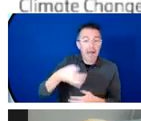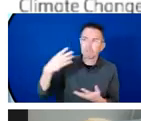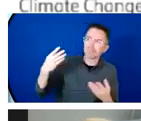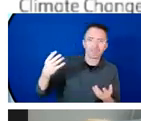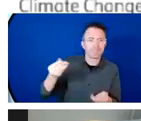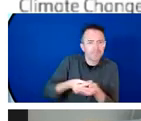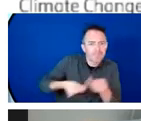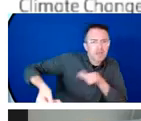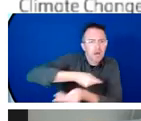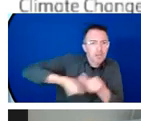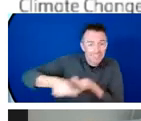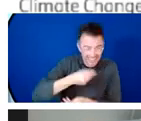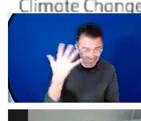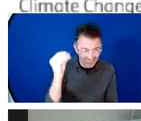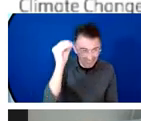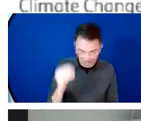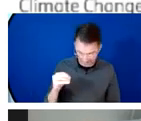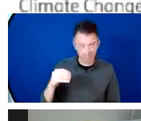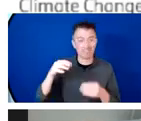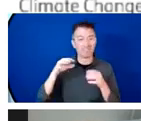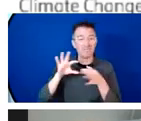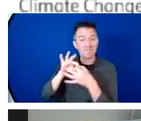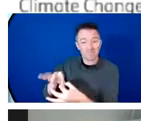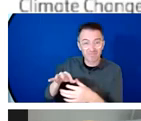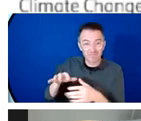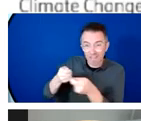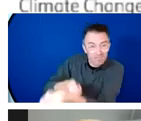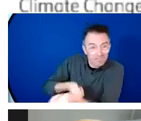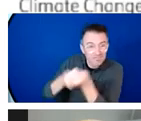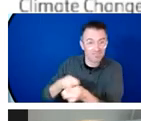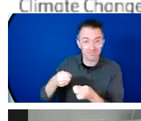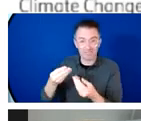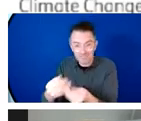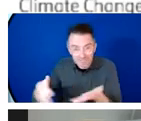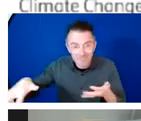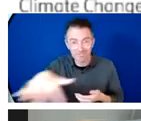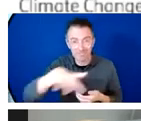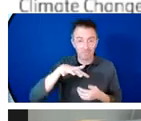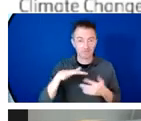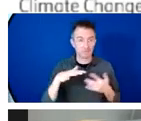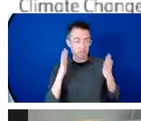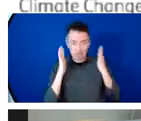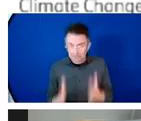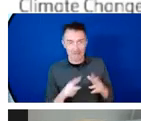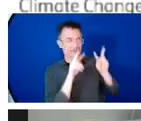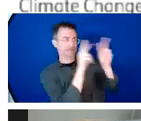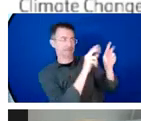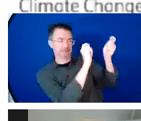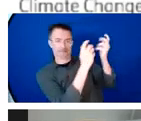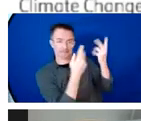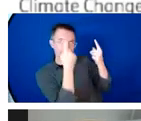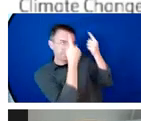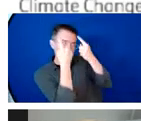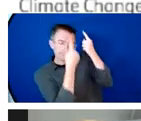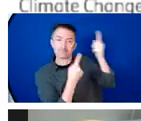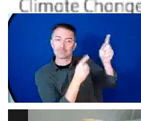Climate change has a particular impact on women farmers. Most of the population